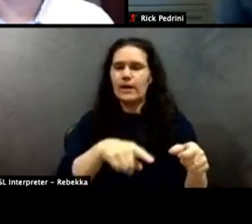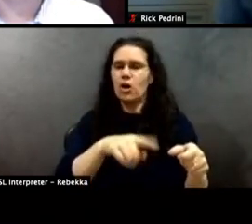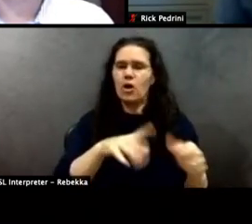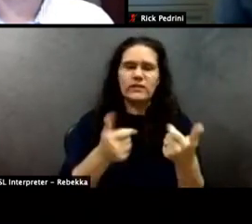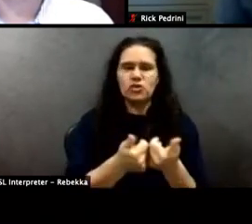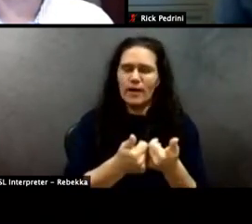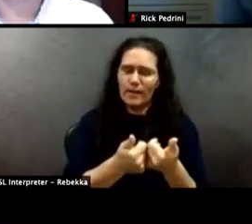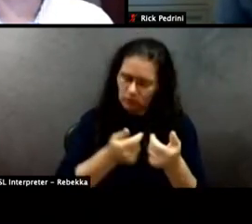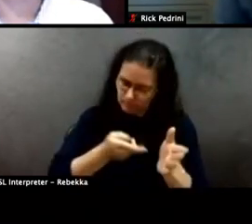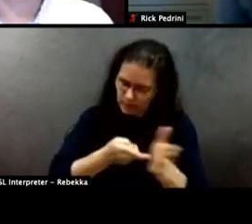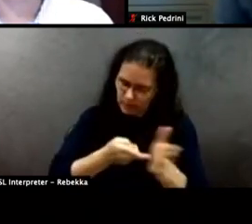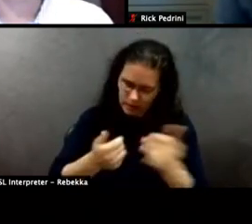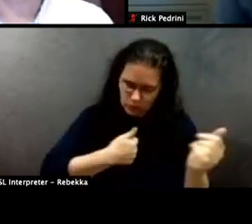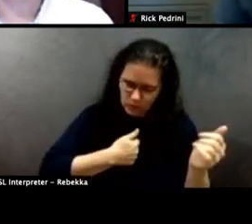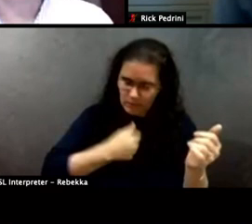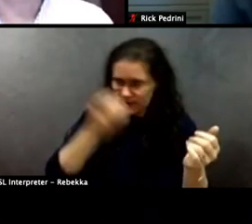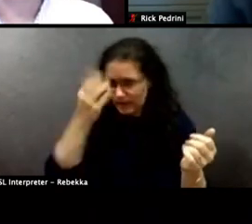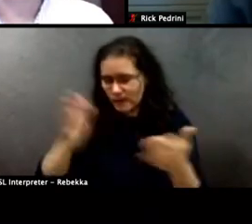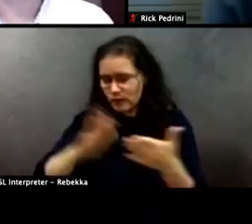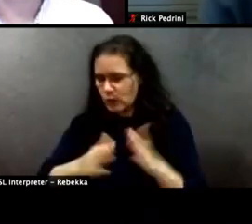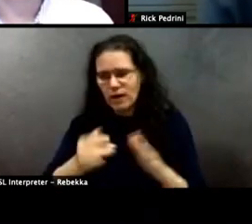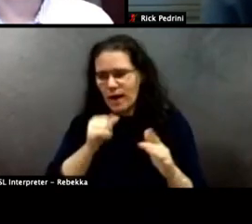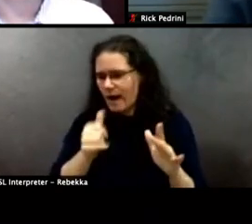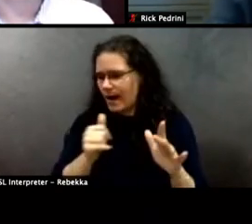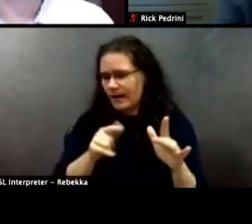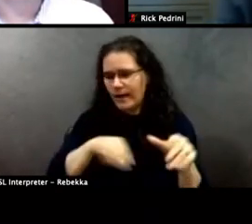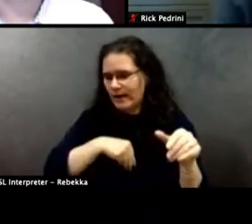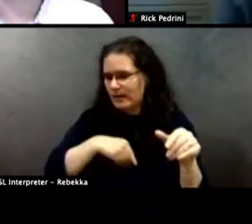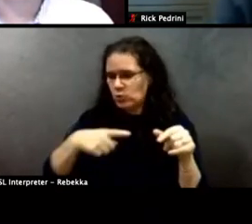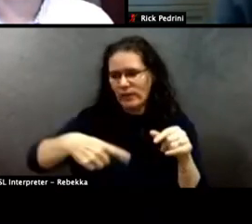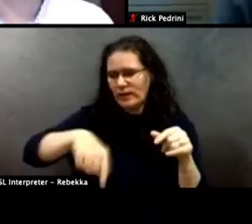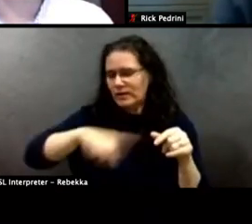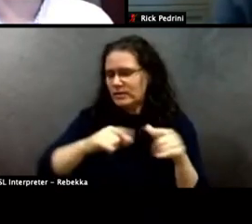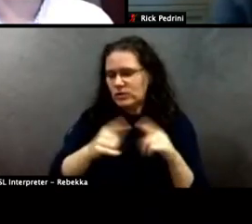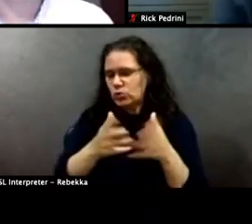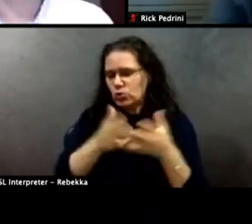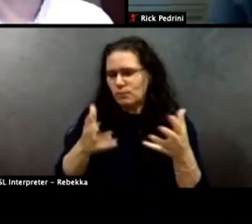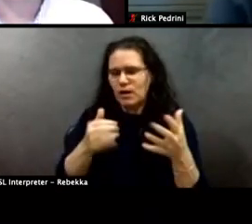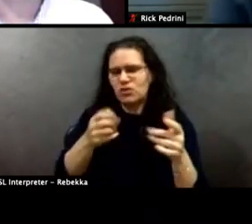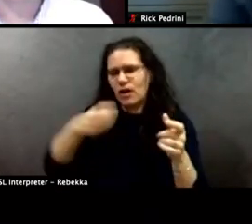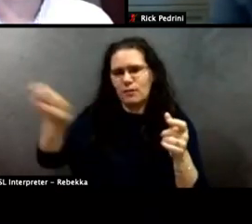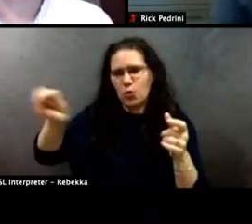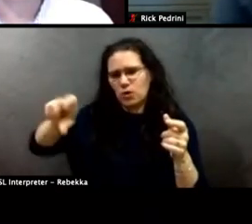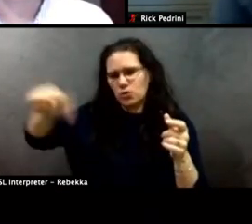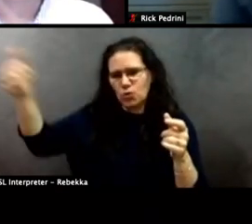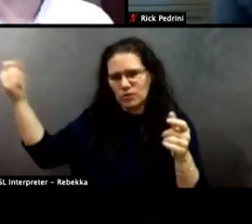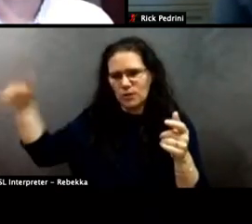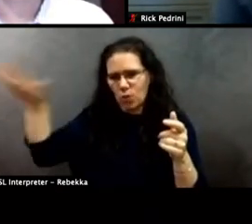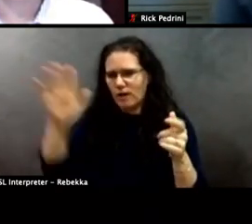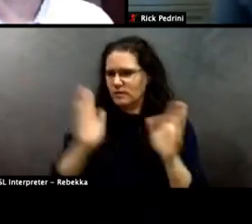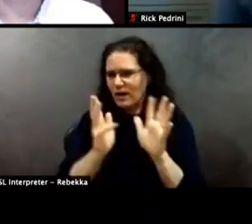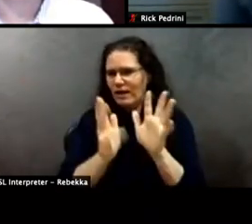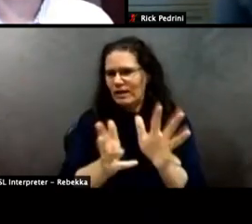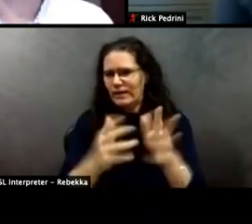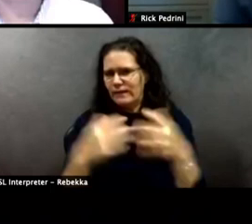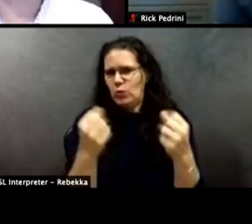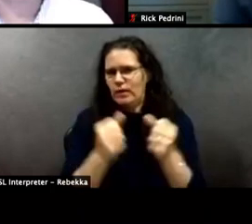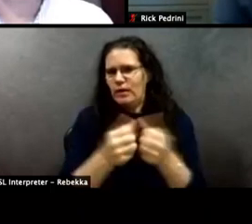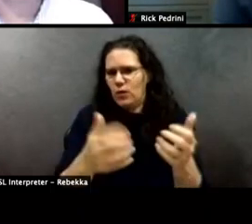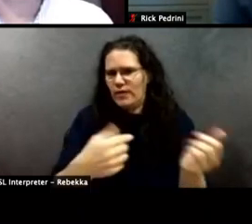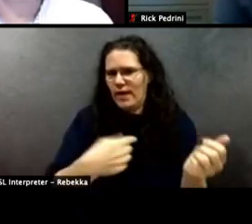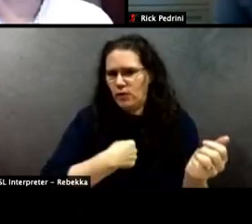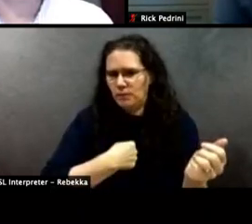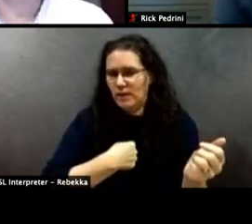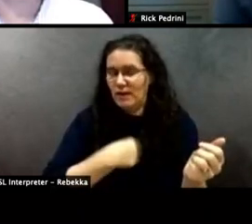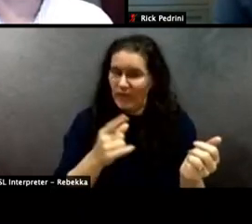being honest with myself in the community. I'm not up for this. I'm just I'm going to I'm going to go somewhere else. Right. And let people heal without me. Right. That would